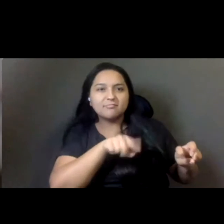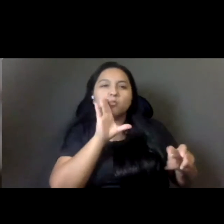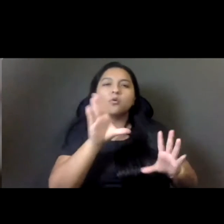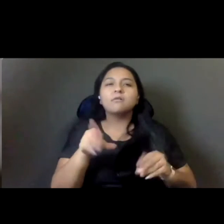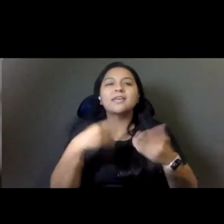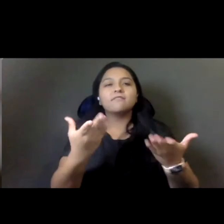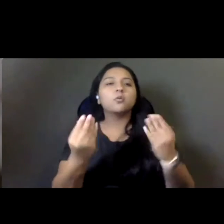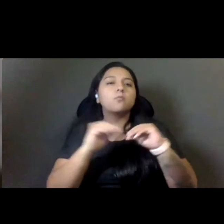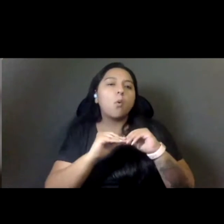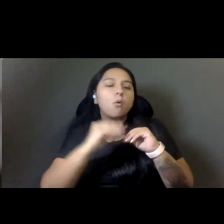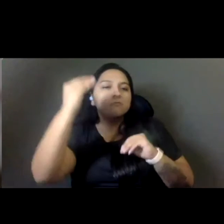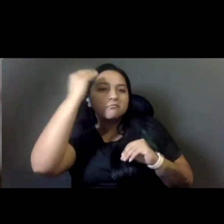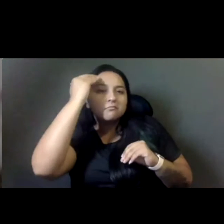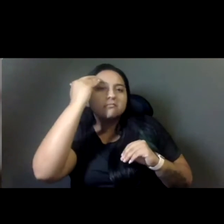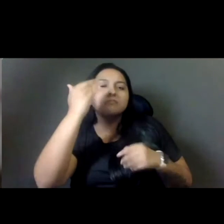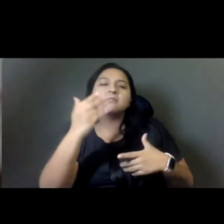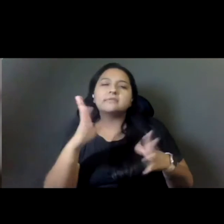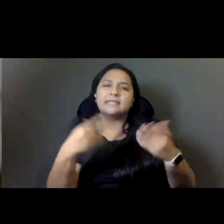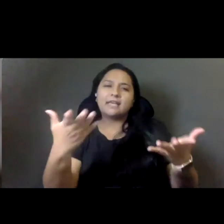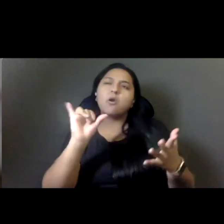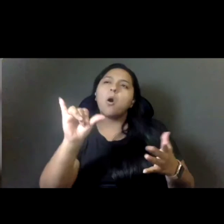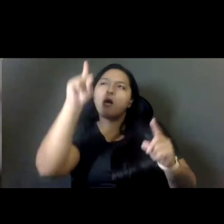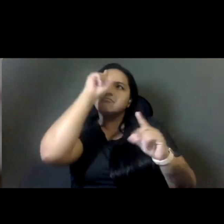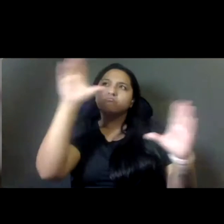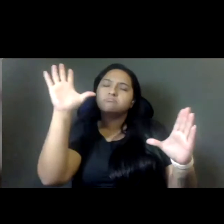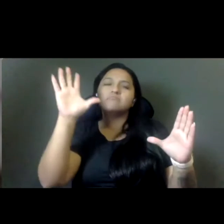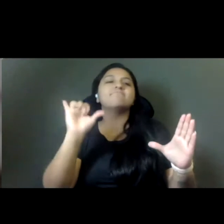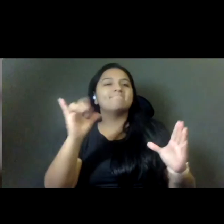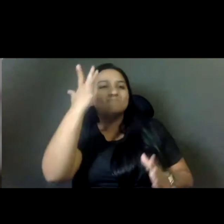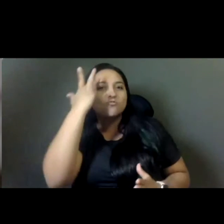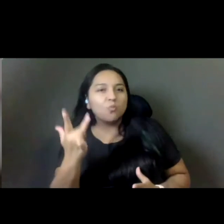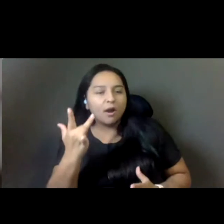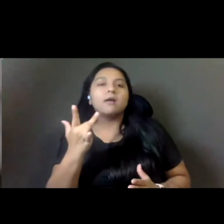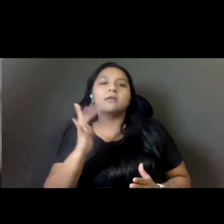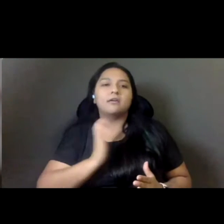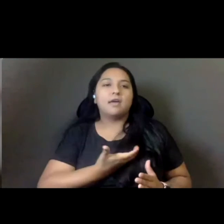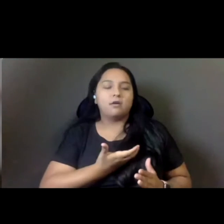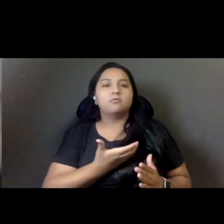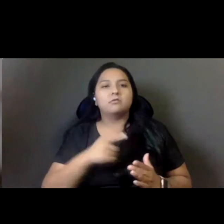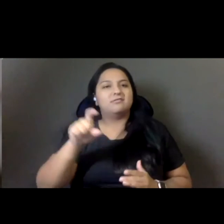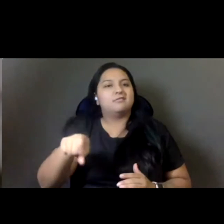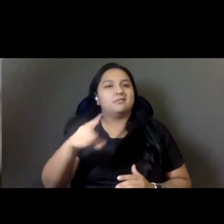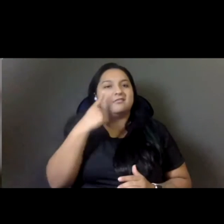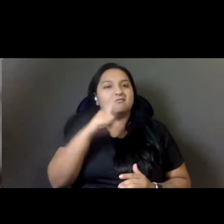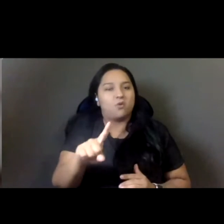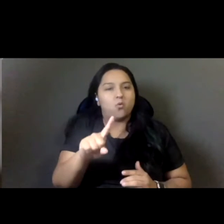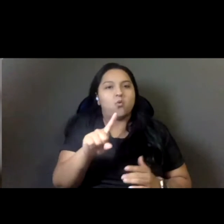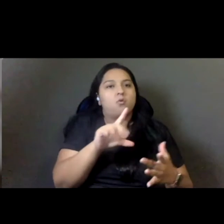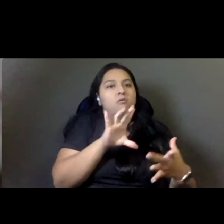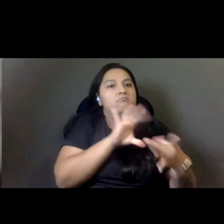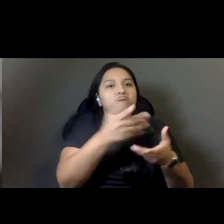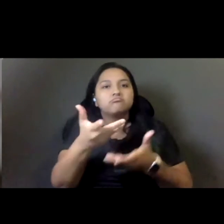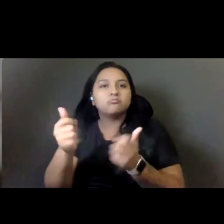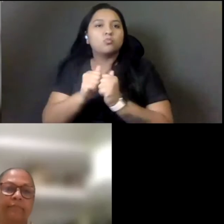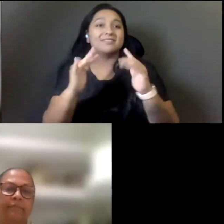uh, and give a fuller picture of how and why we need to engage our diverse communities on the recall on the issues that matter most to all of us.